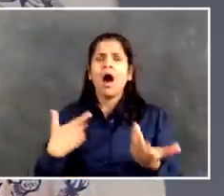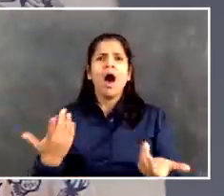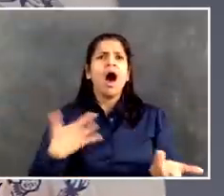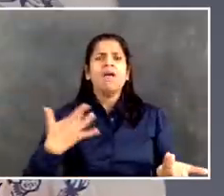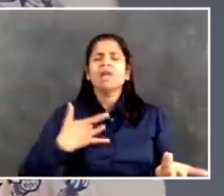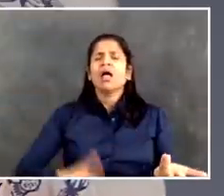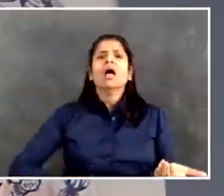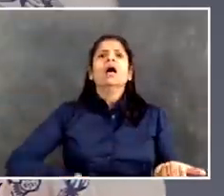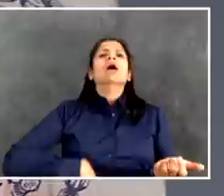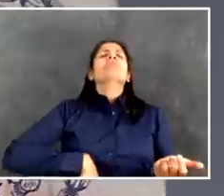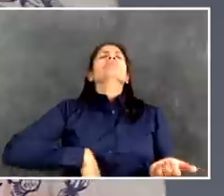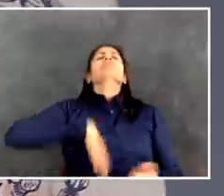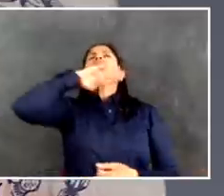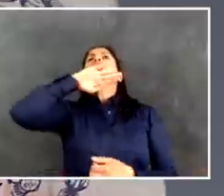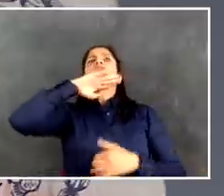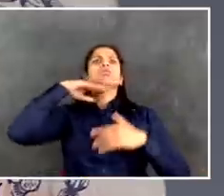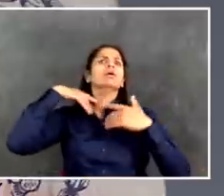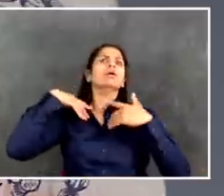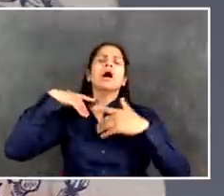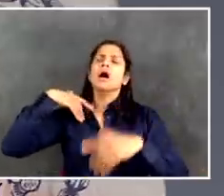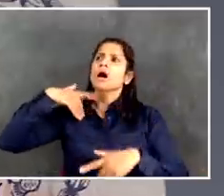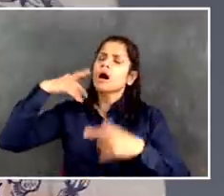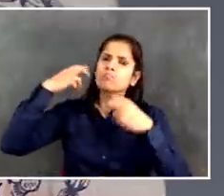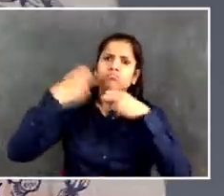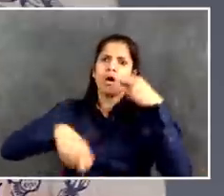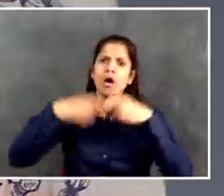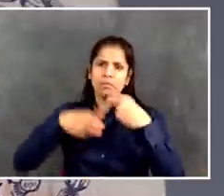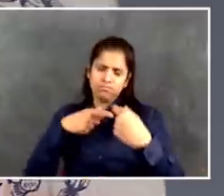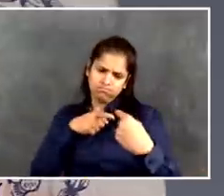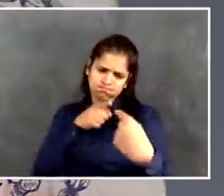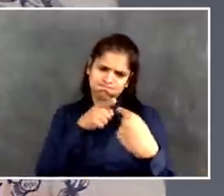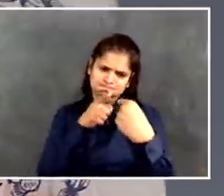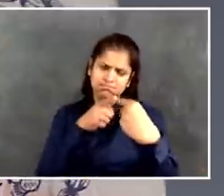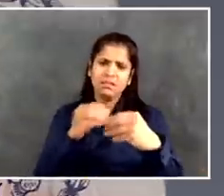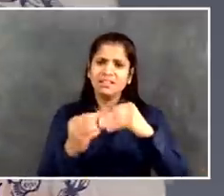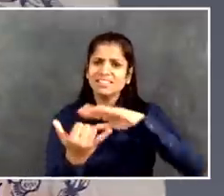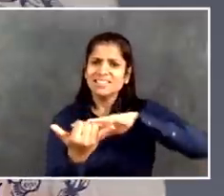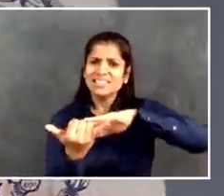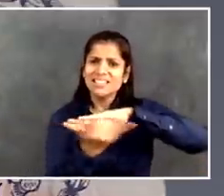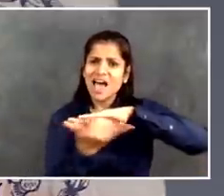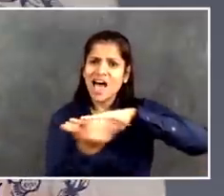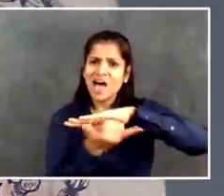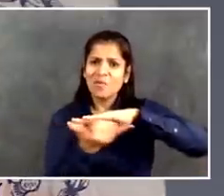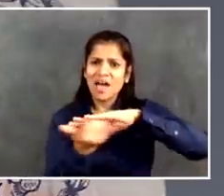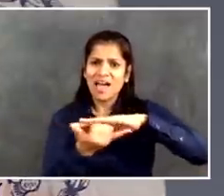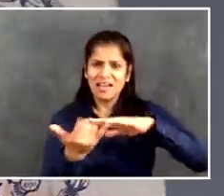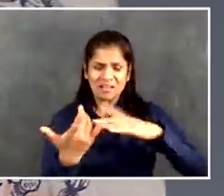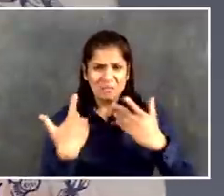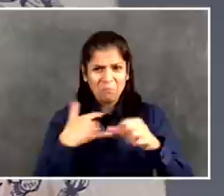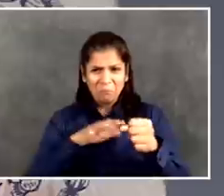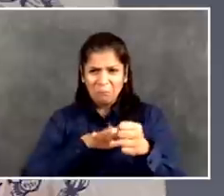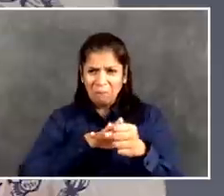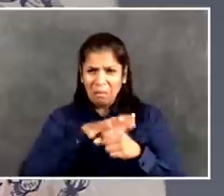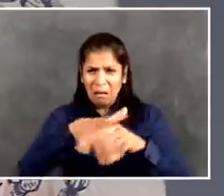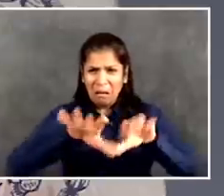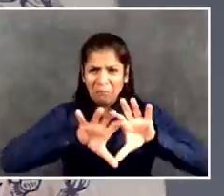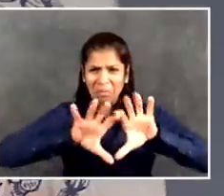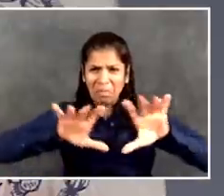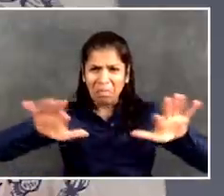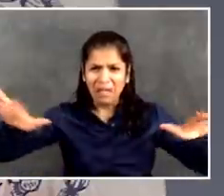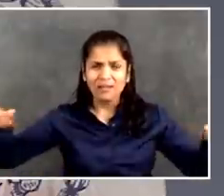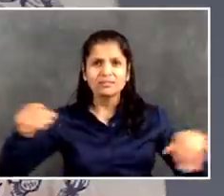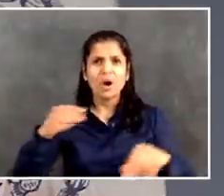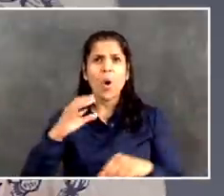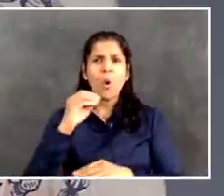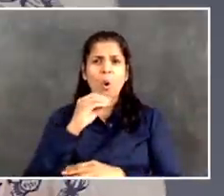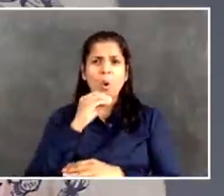But my question is that homelessness in the subway has been on the city's radar since the peak last year, almost a